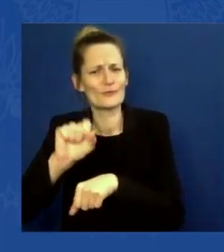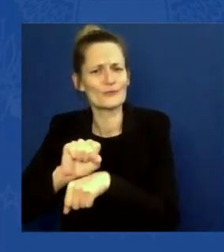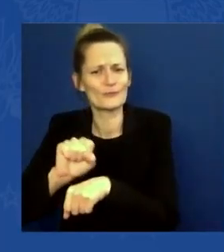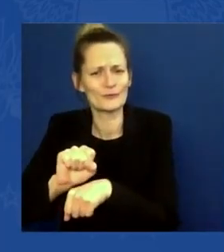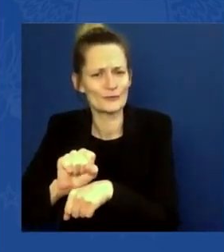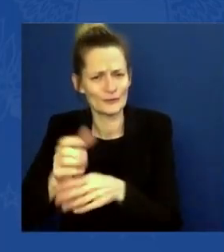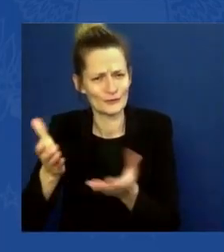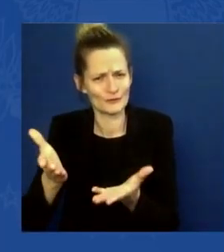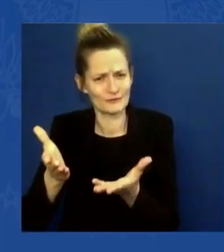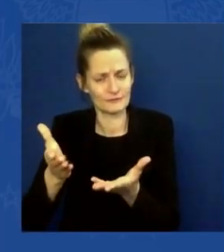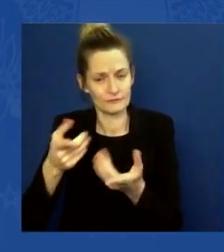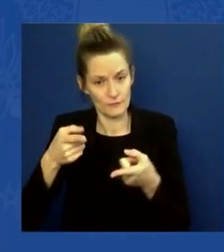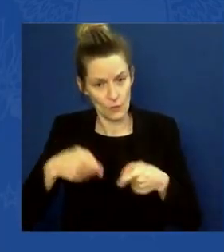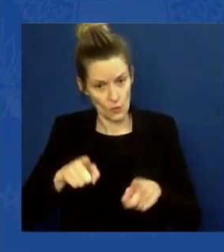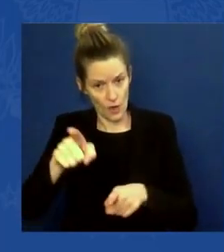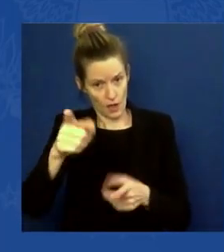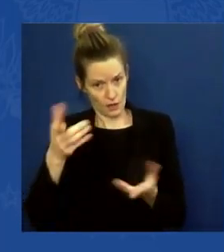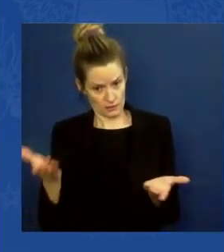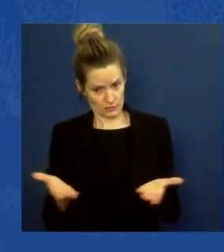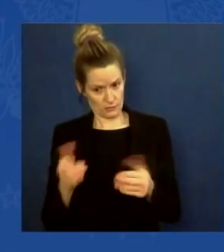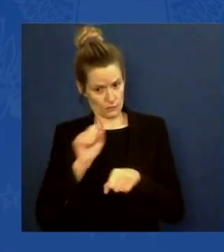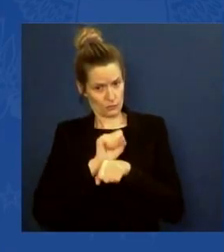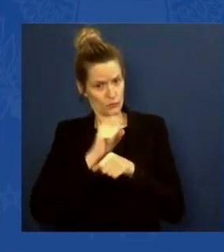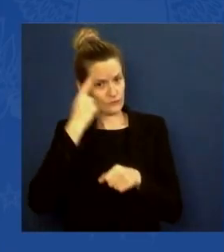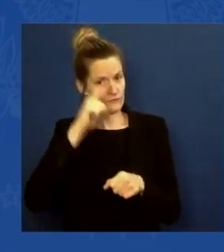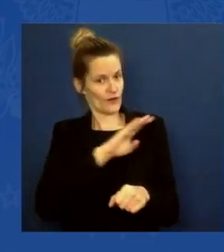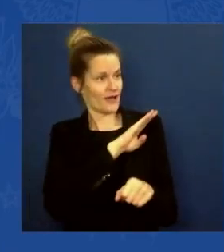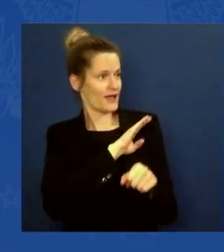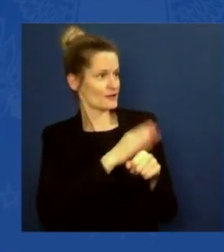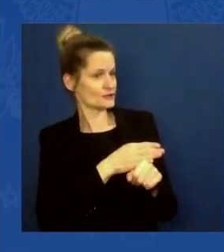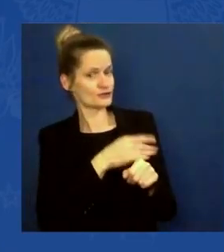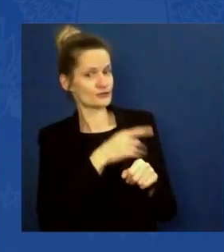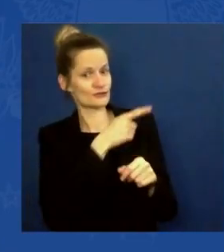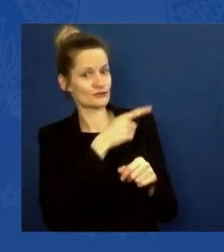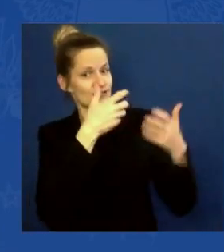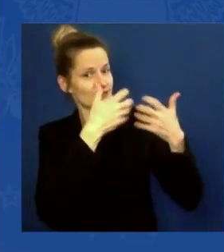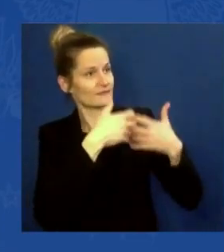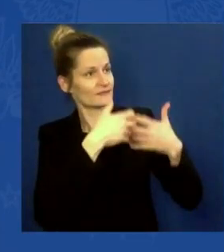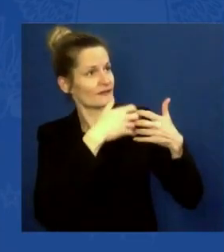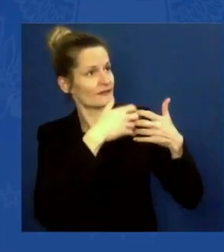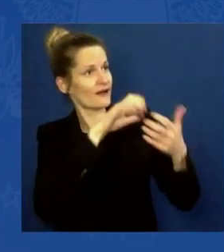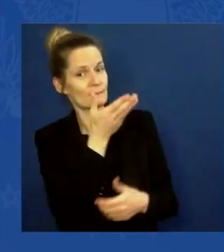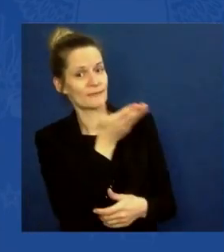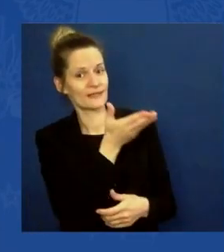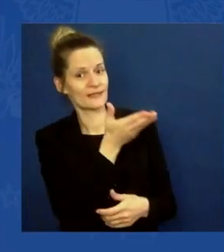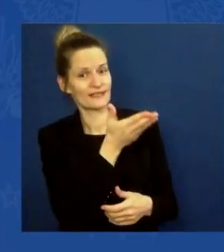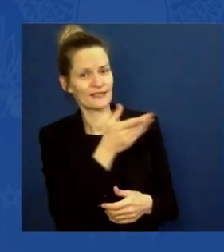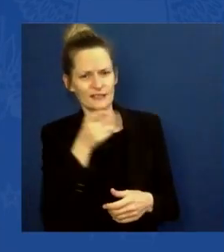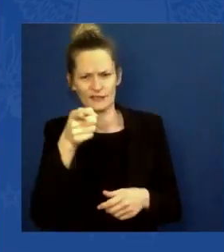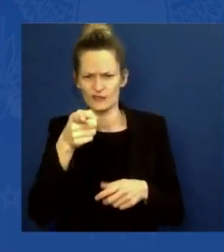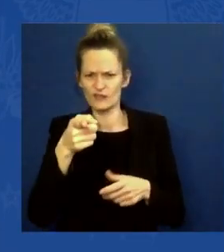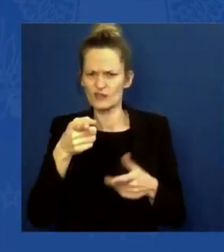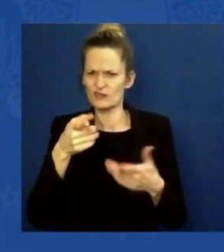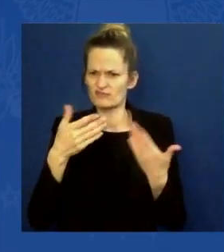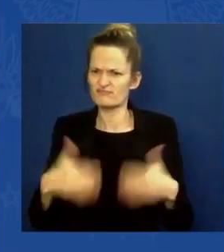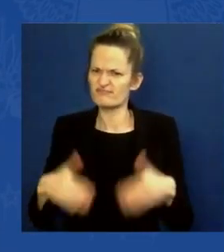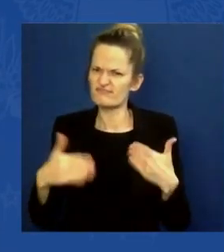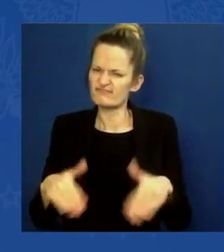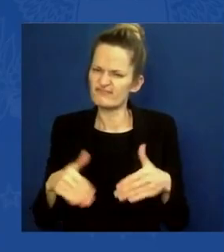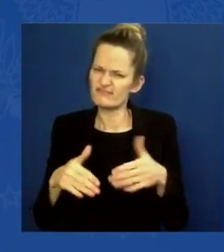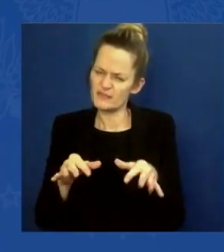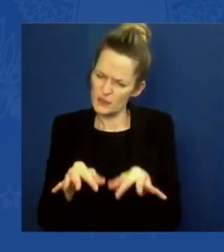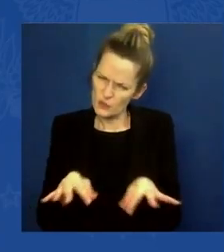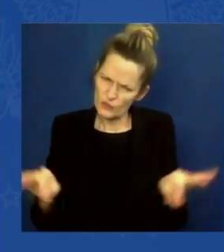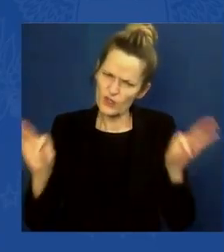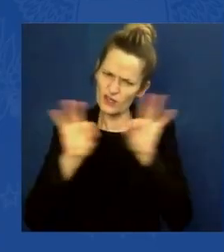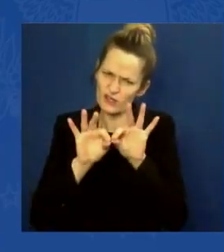or a small construction business, everyone, everyone has a role to play. And everyone is building a clean energy future and a